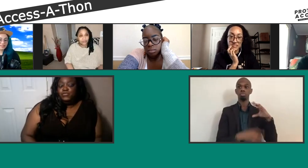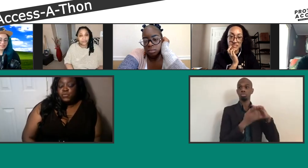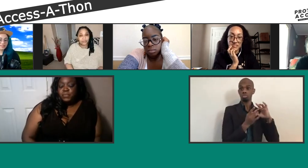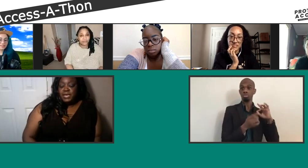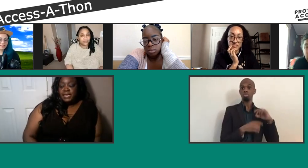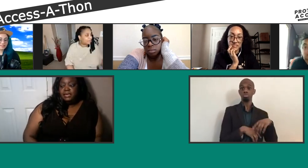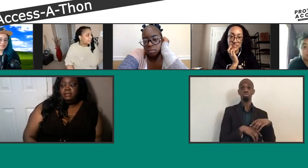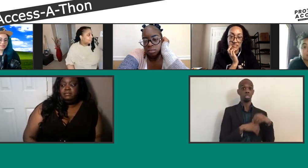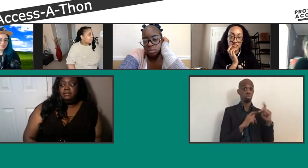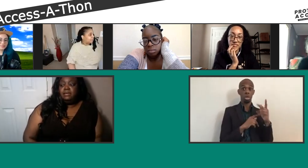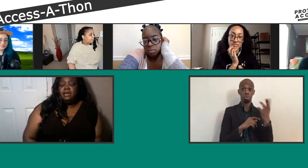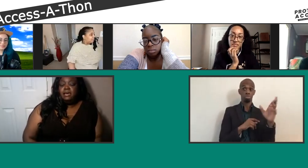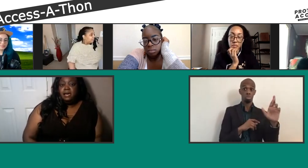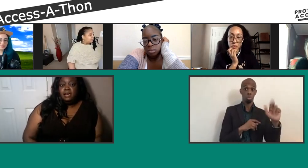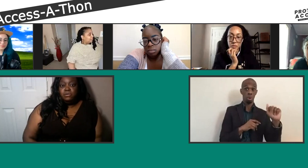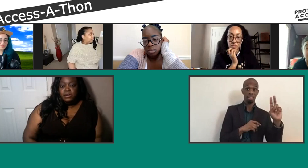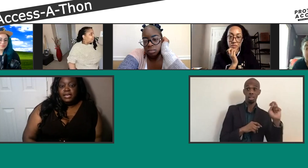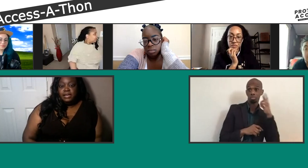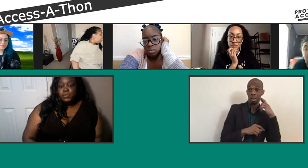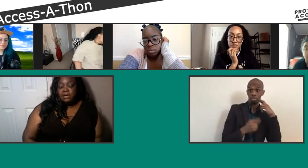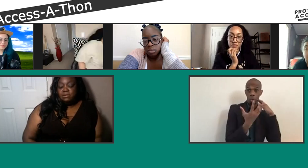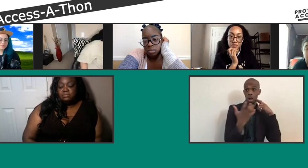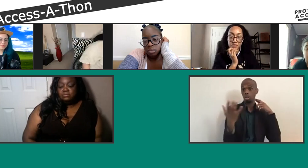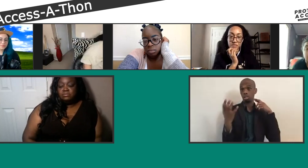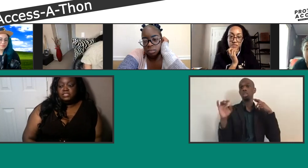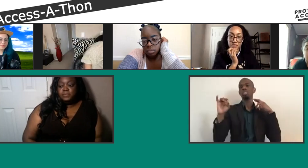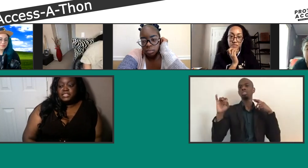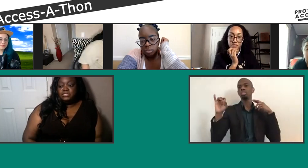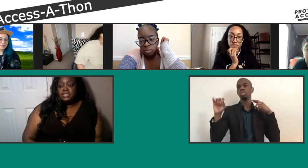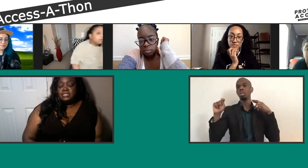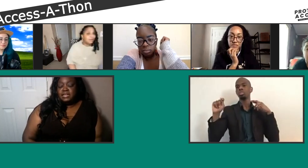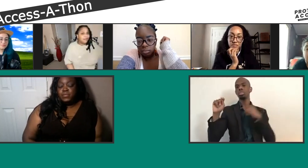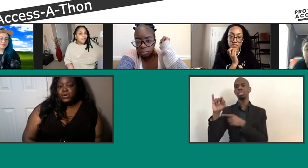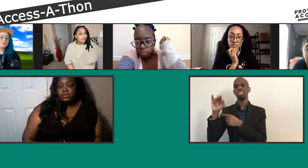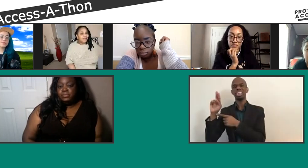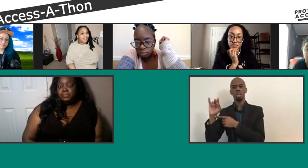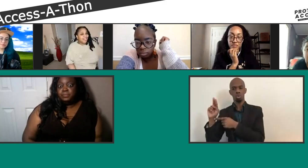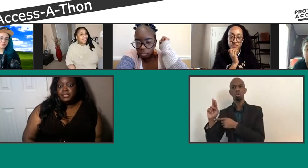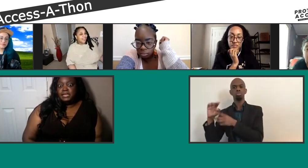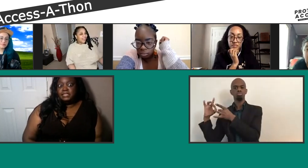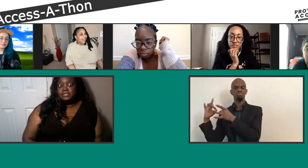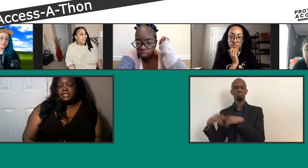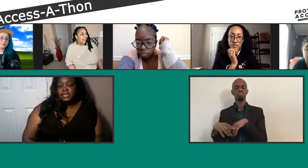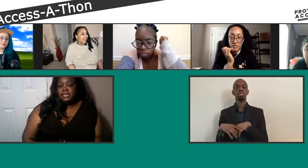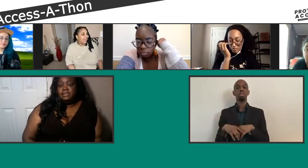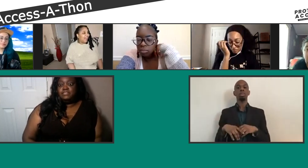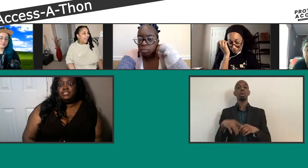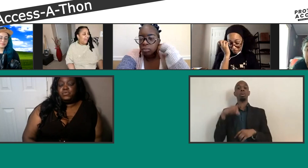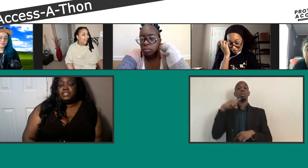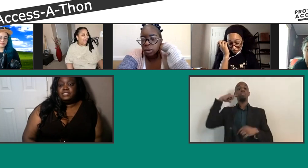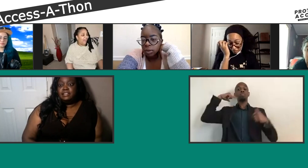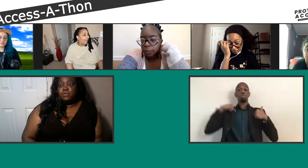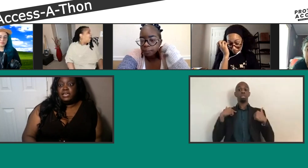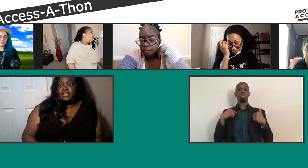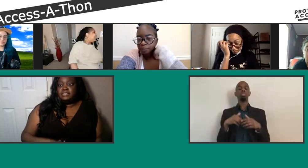For me, I don't want to hear about special needs anymore because it gives the